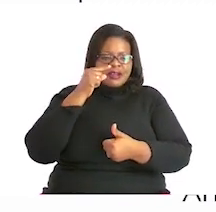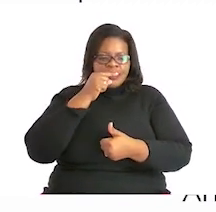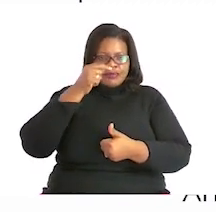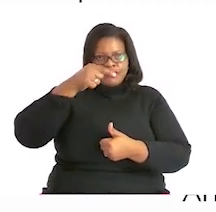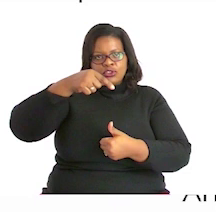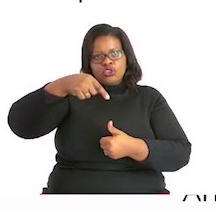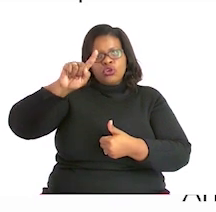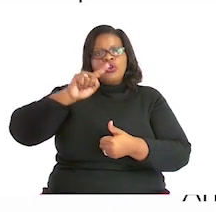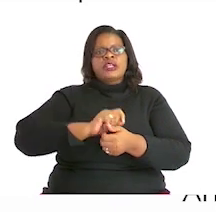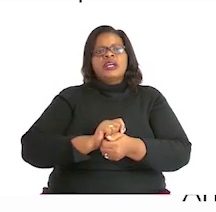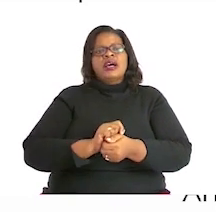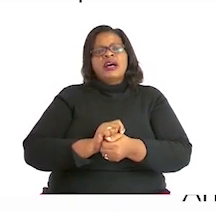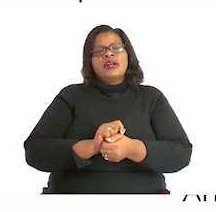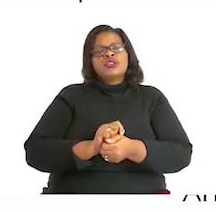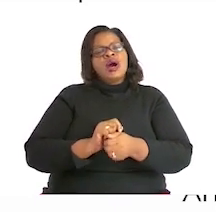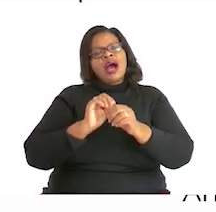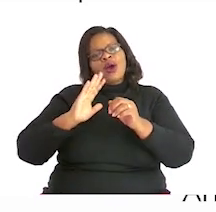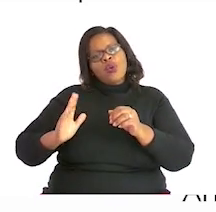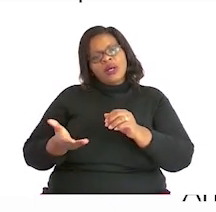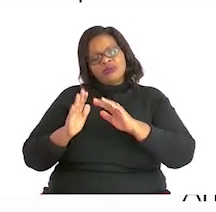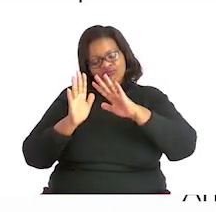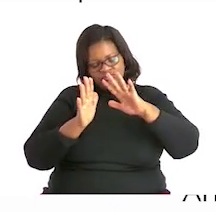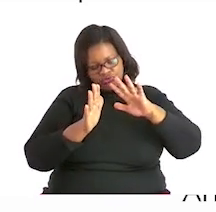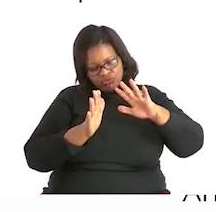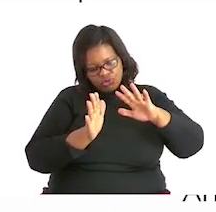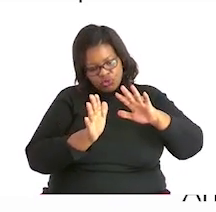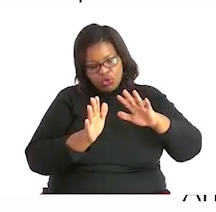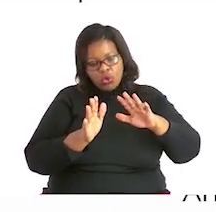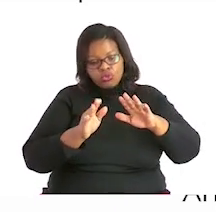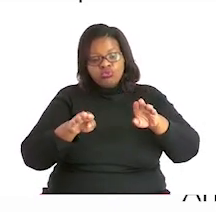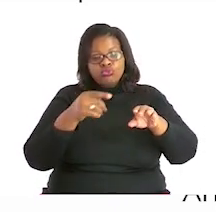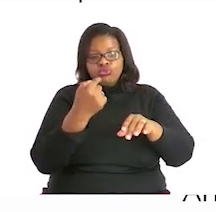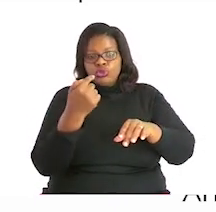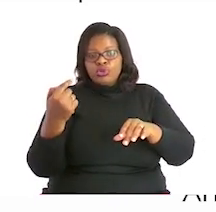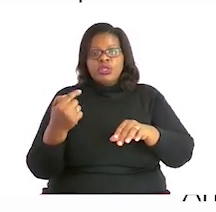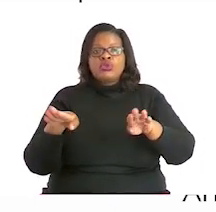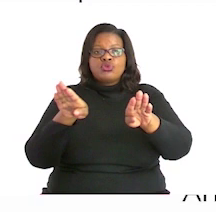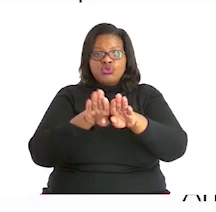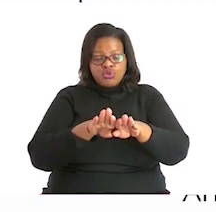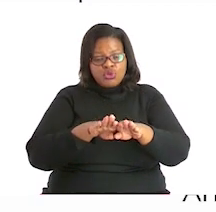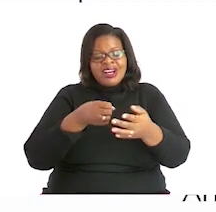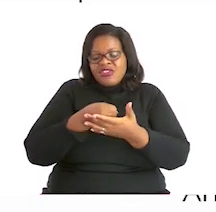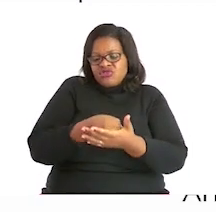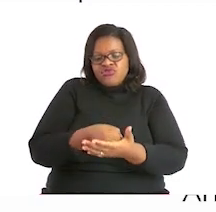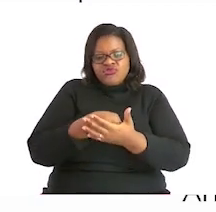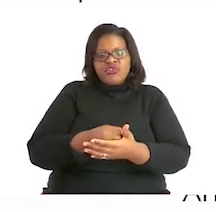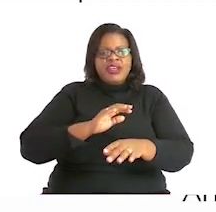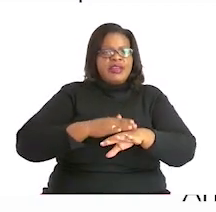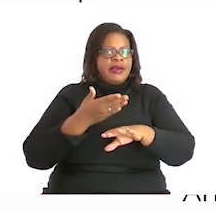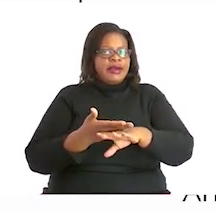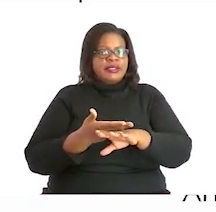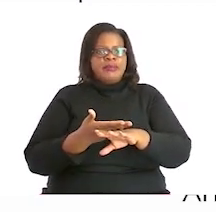the rest of the examples without looking on the answers. I want you to try that example. But don't forget,